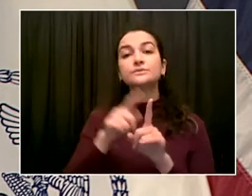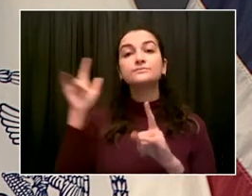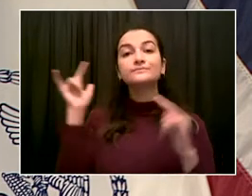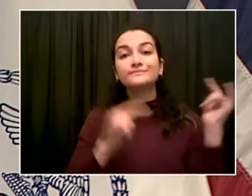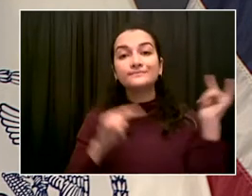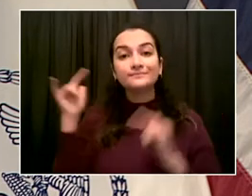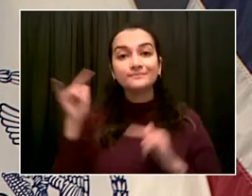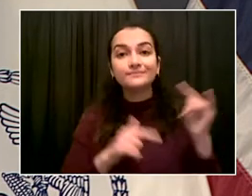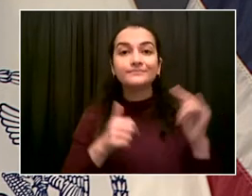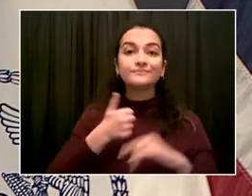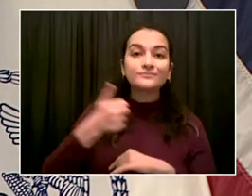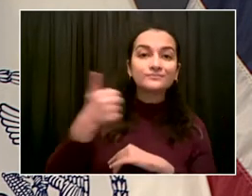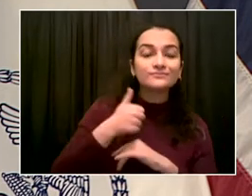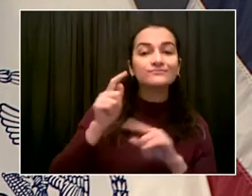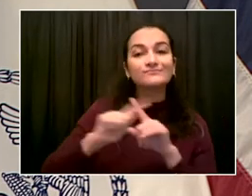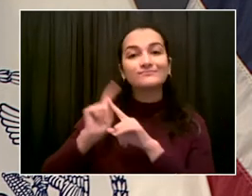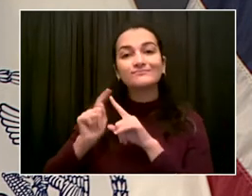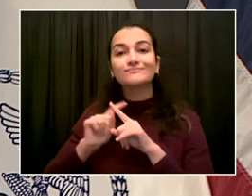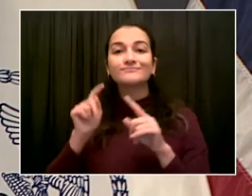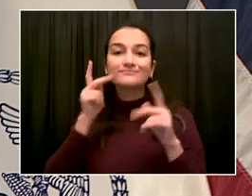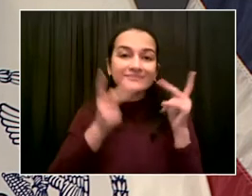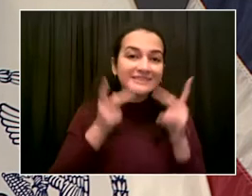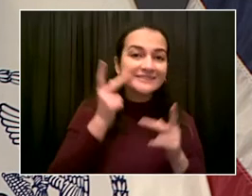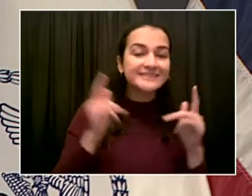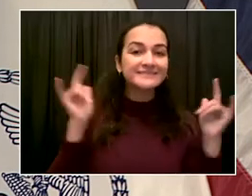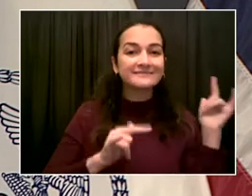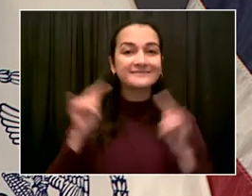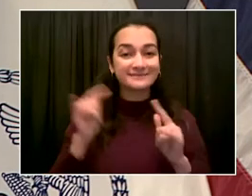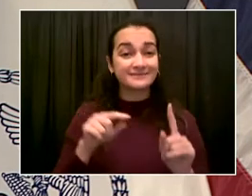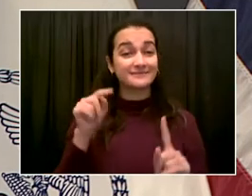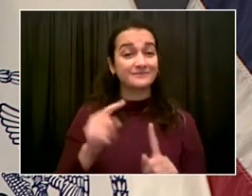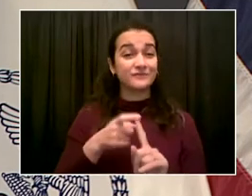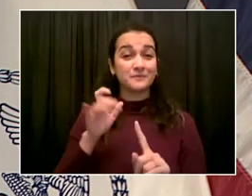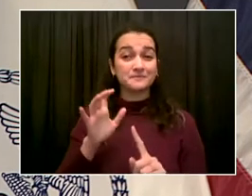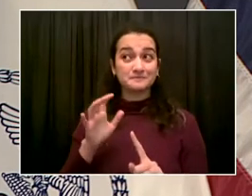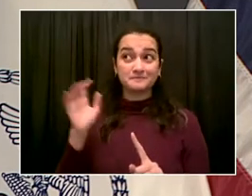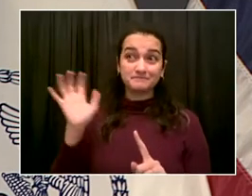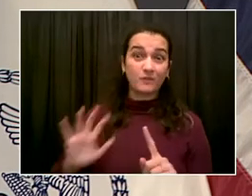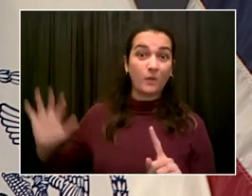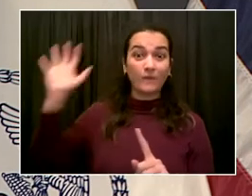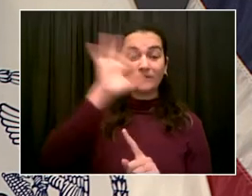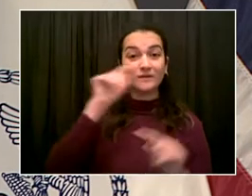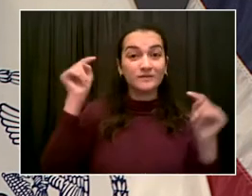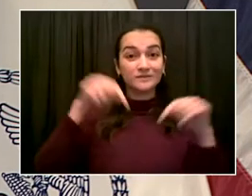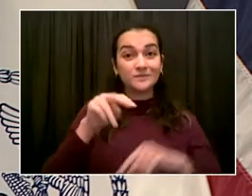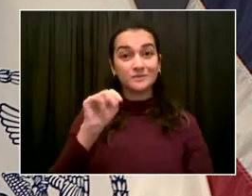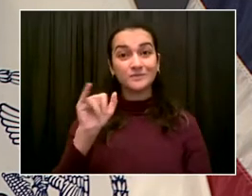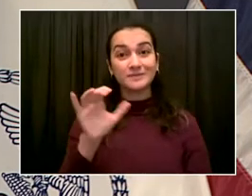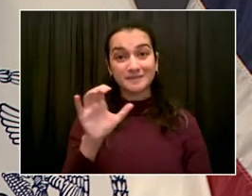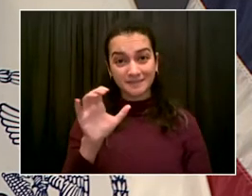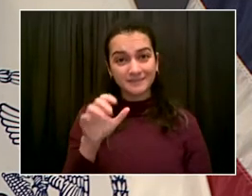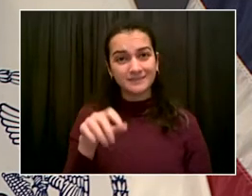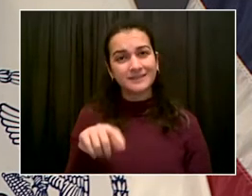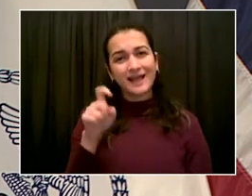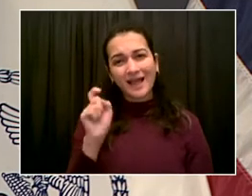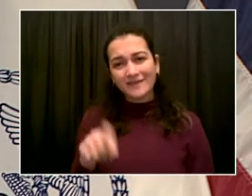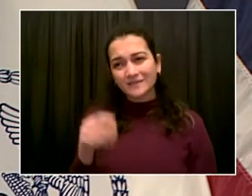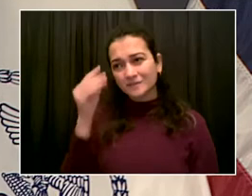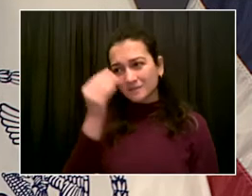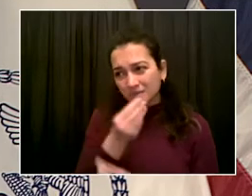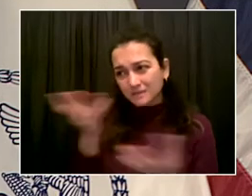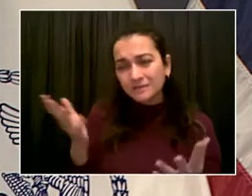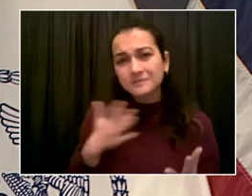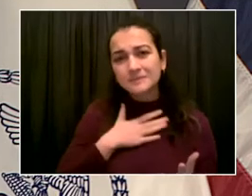making sure that folks are getting tested and anyone who needs to quarantine is quarantining.